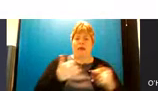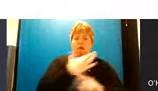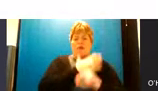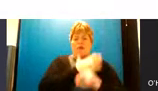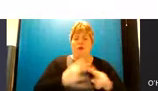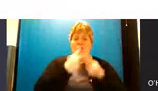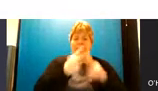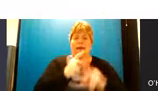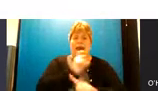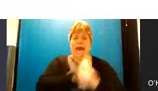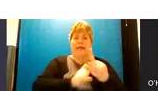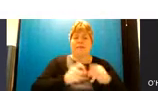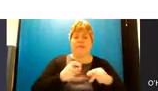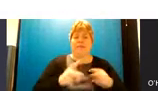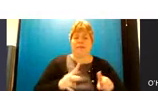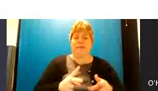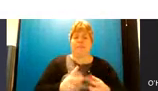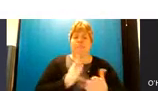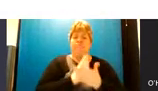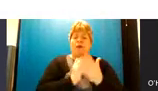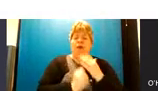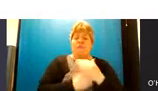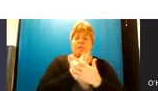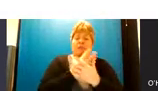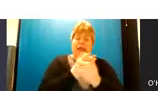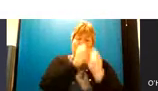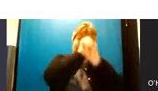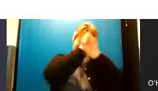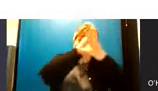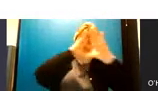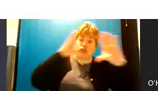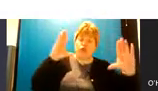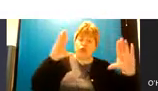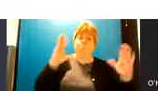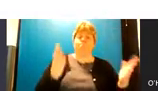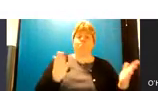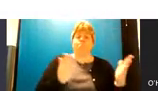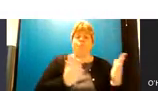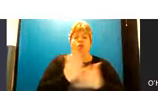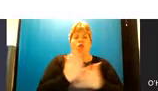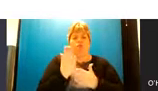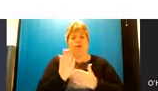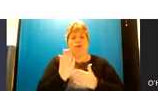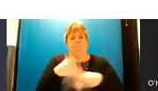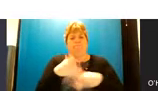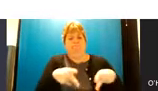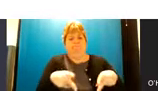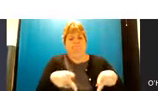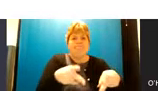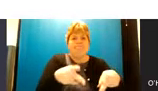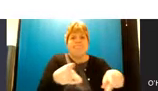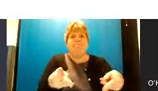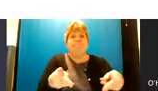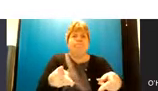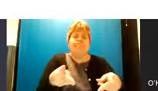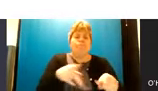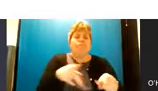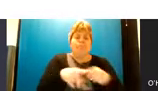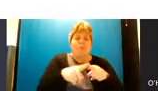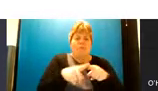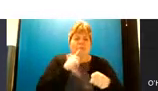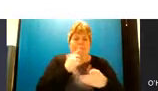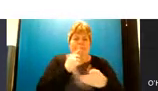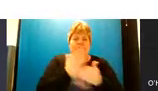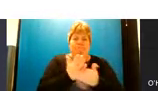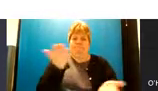system uh have developed a vision through um a road map which looks to rebalance how